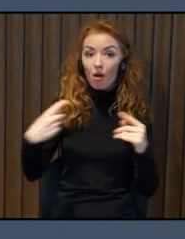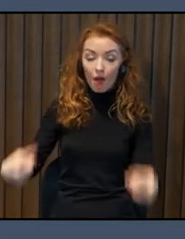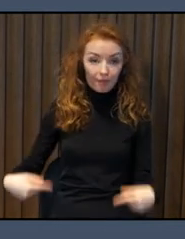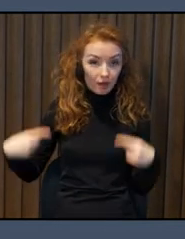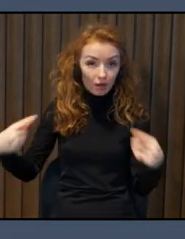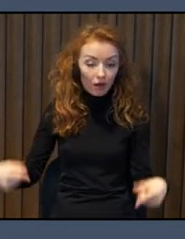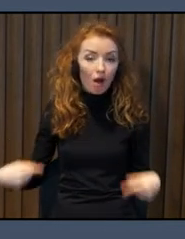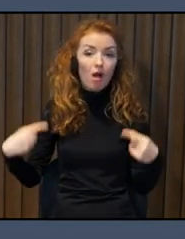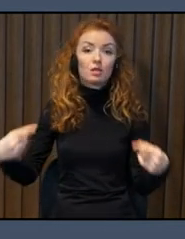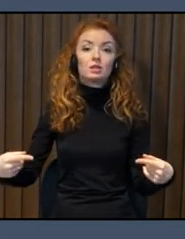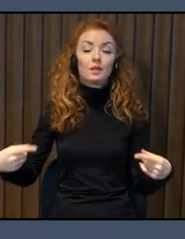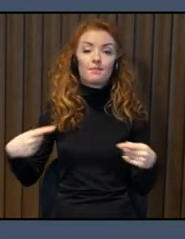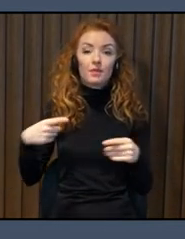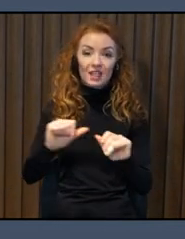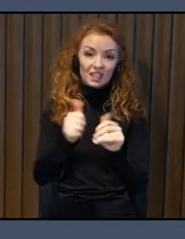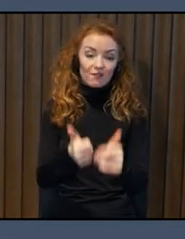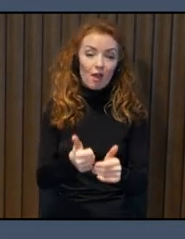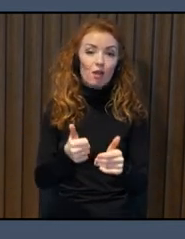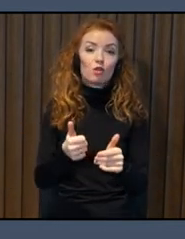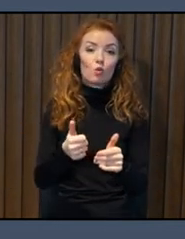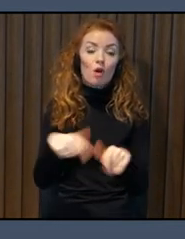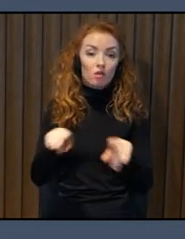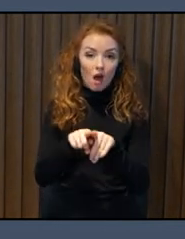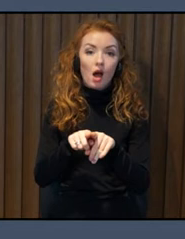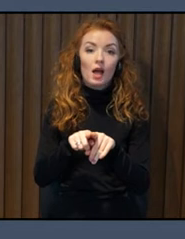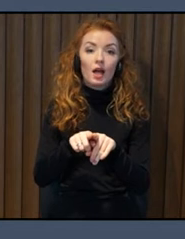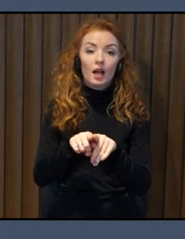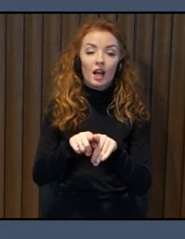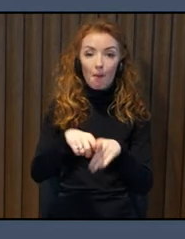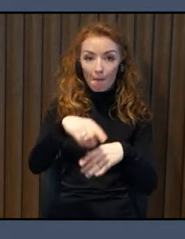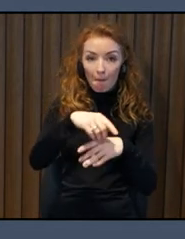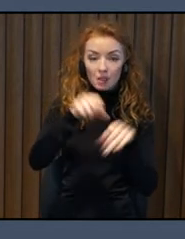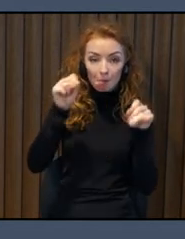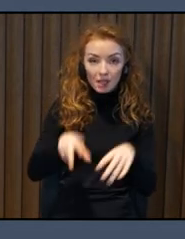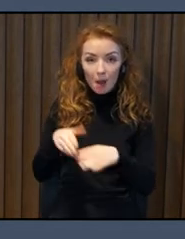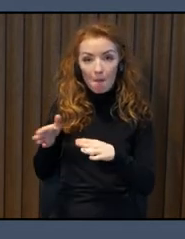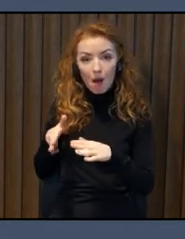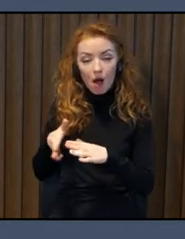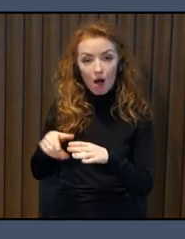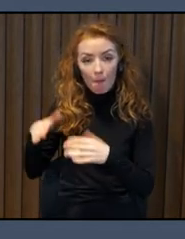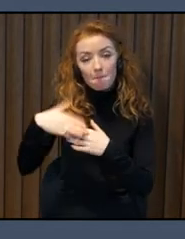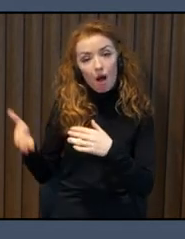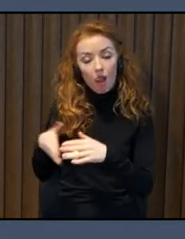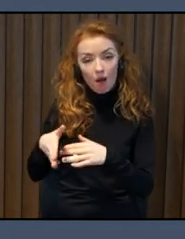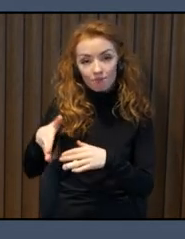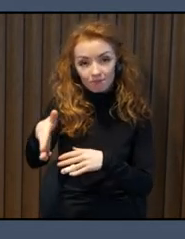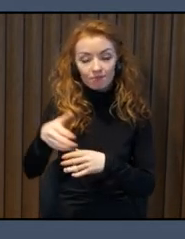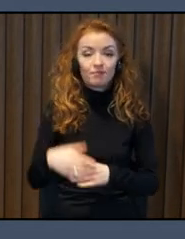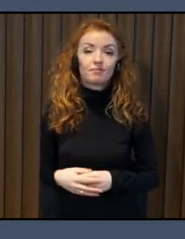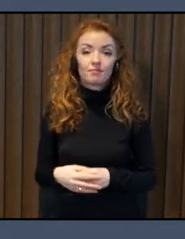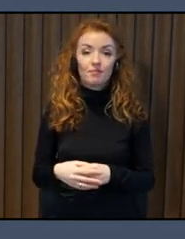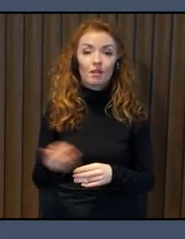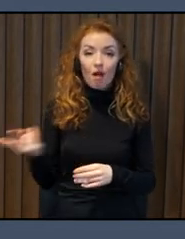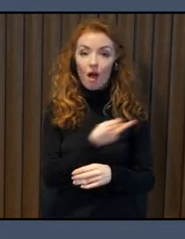is built with an outdoor border that is elevated, making it possible to navigate using a white stick as well as it prevents